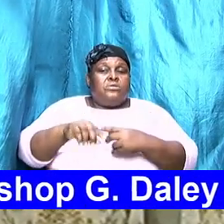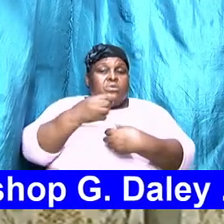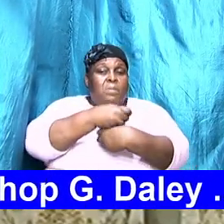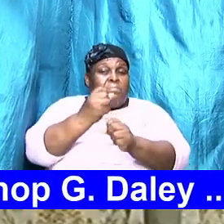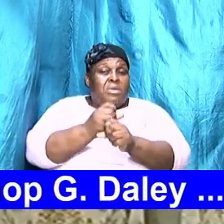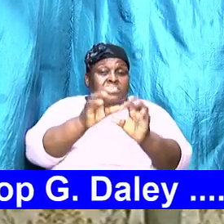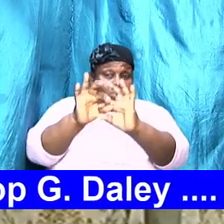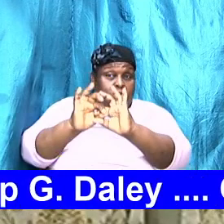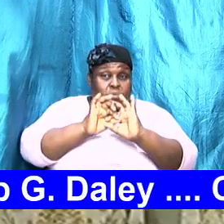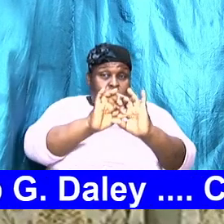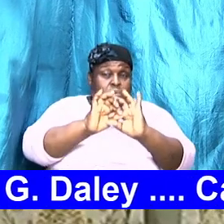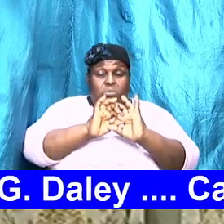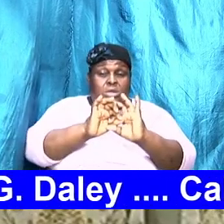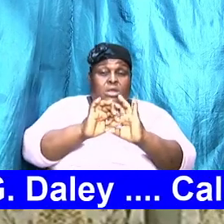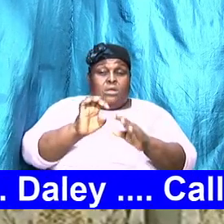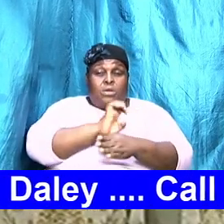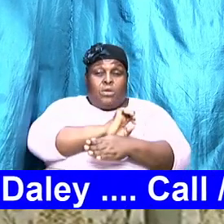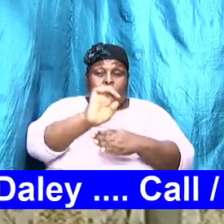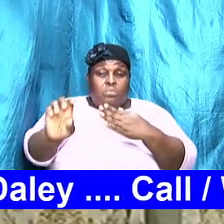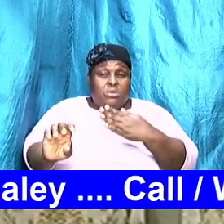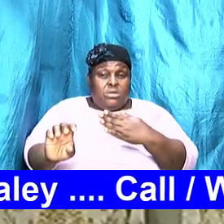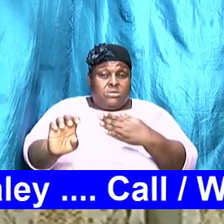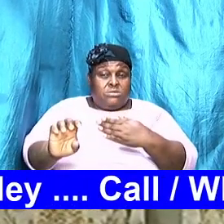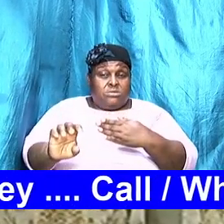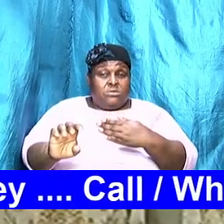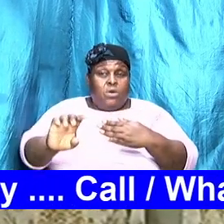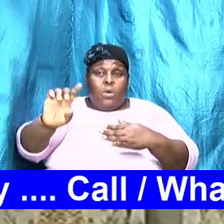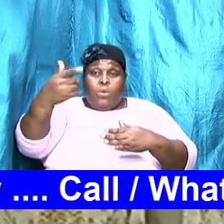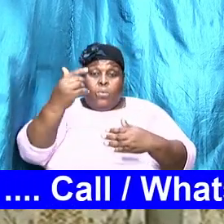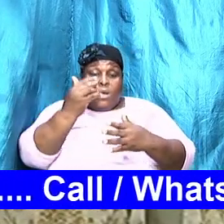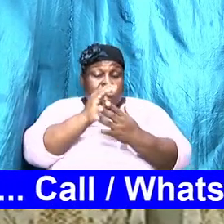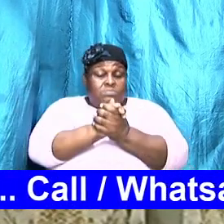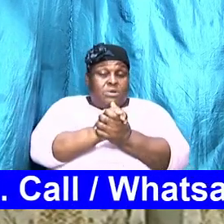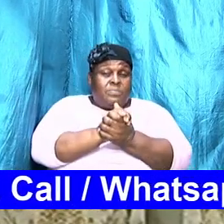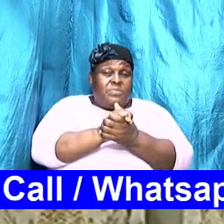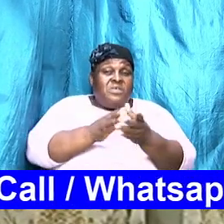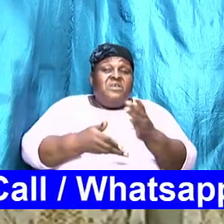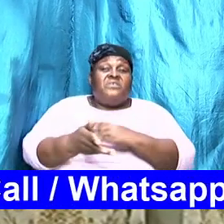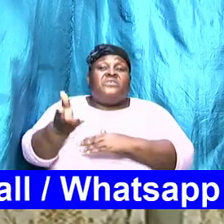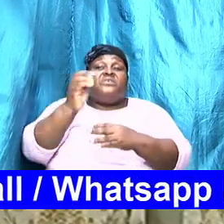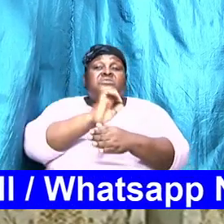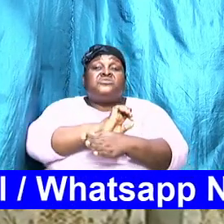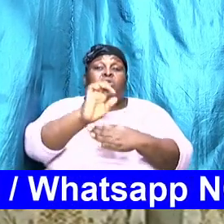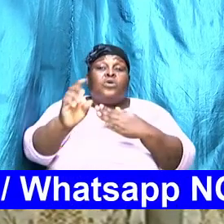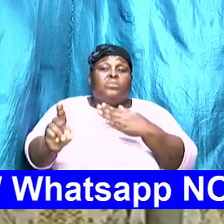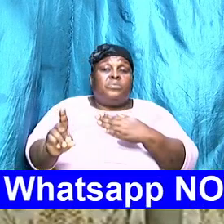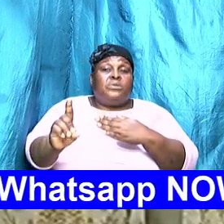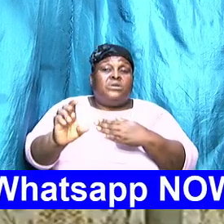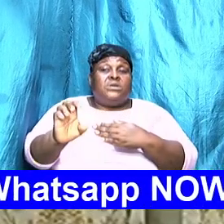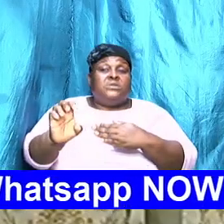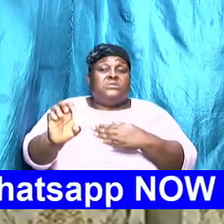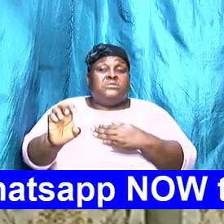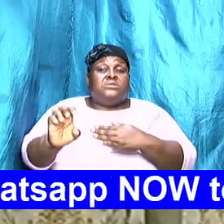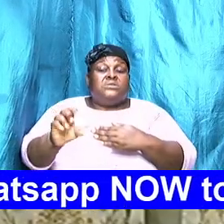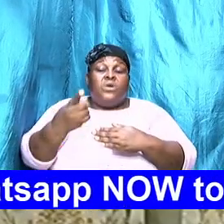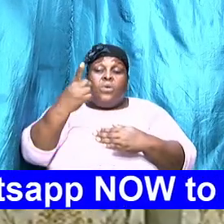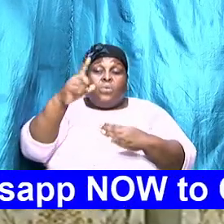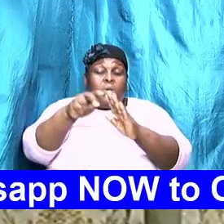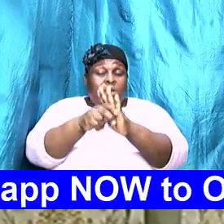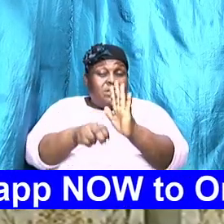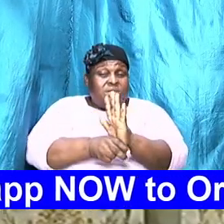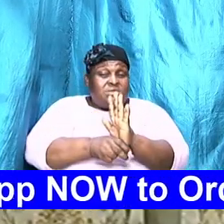and so once you're married there is a completion there is the oneness